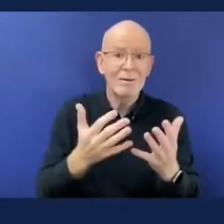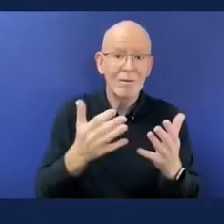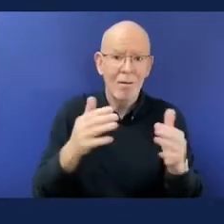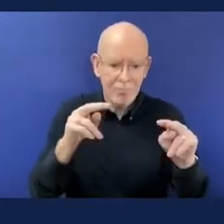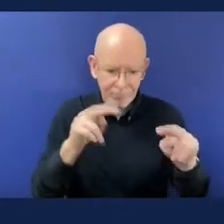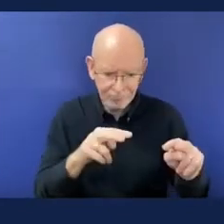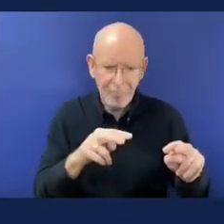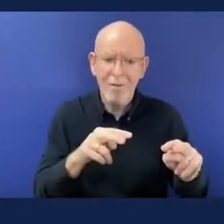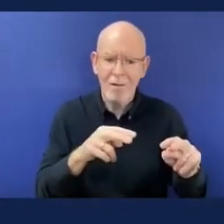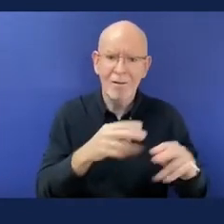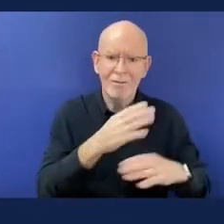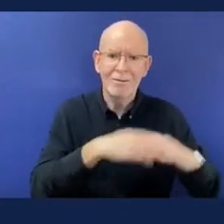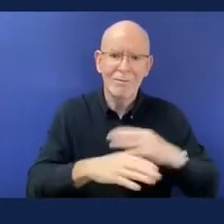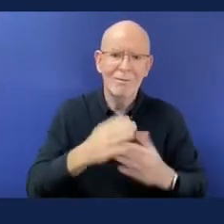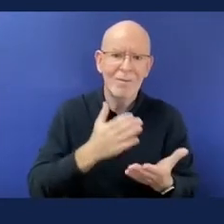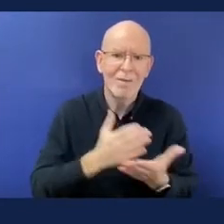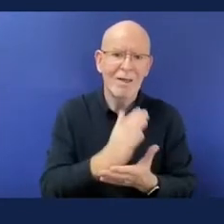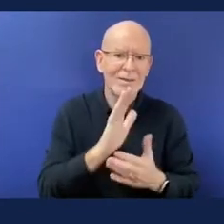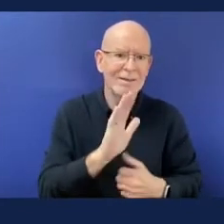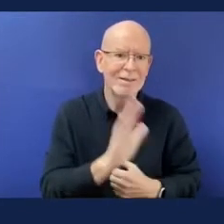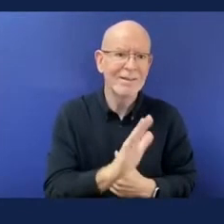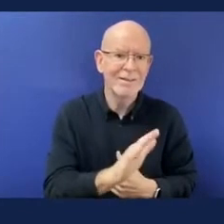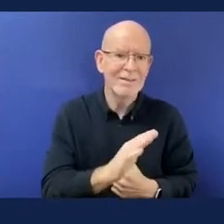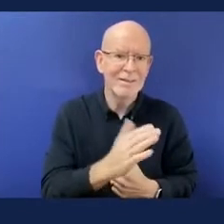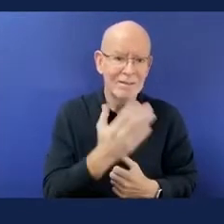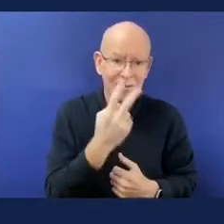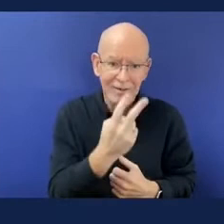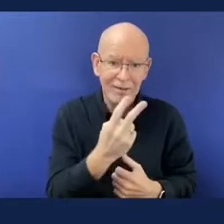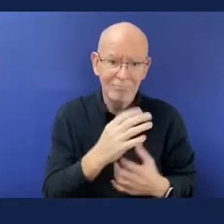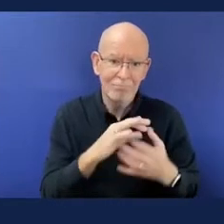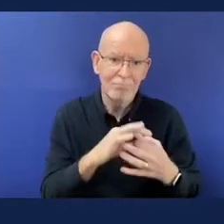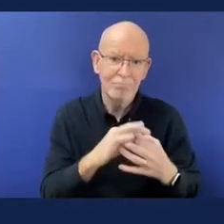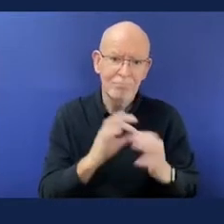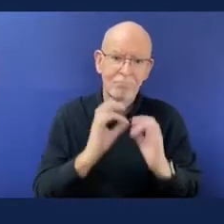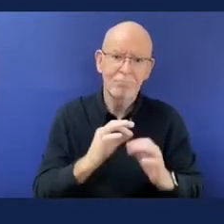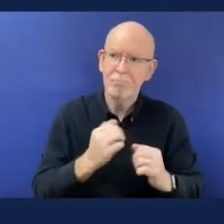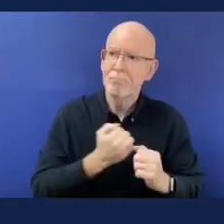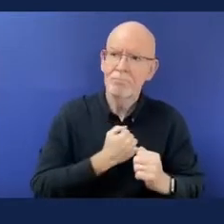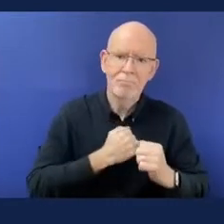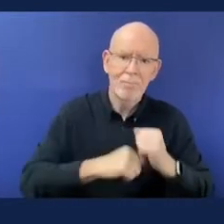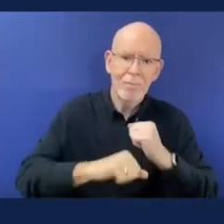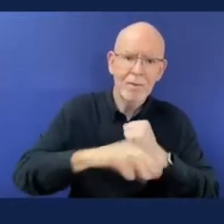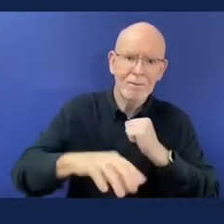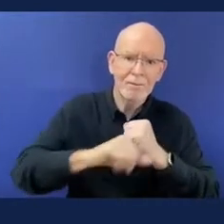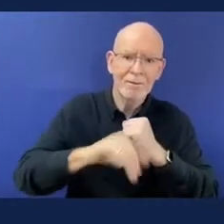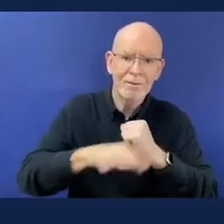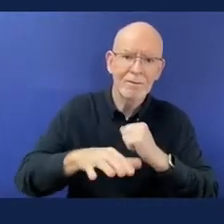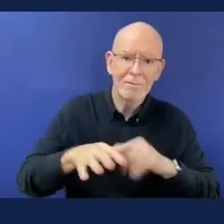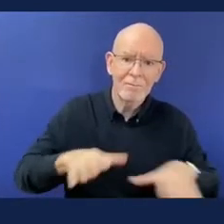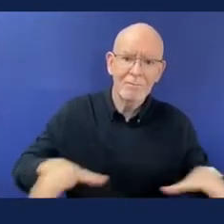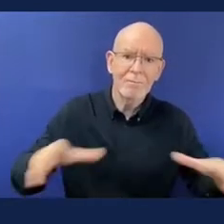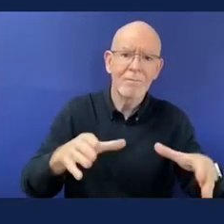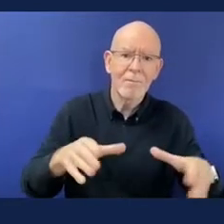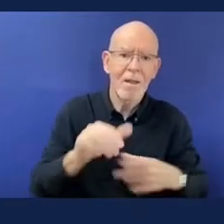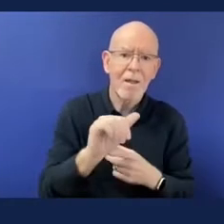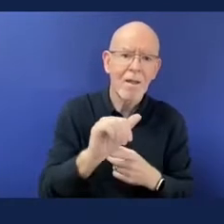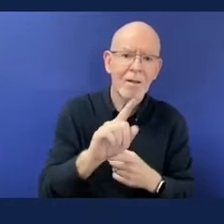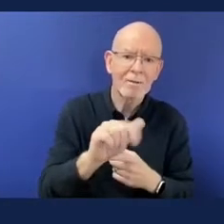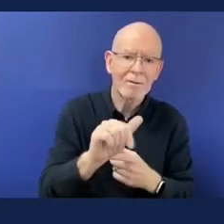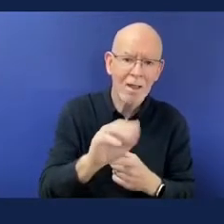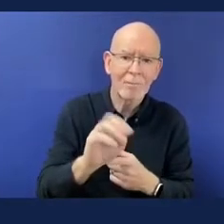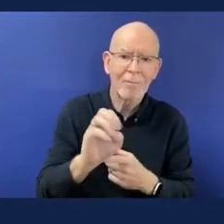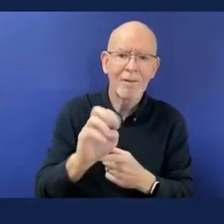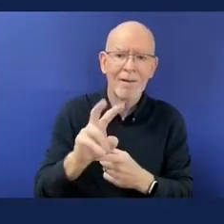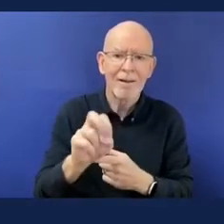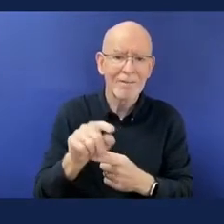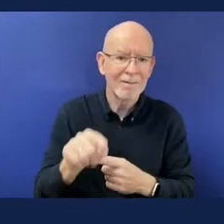people perceive persons with disability through a pity lens and at the opposite end of the spectrum is pedestal you're a